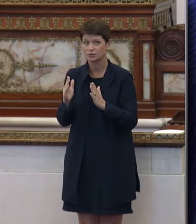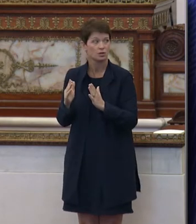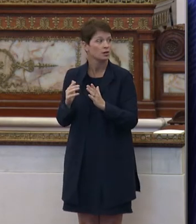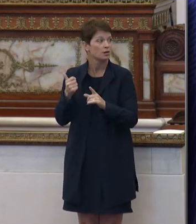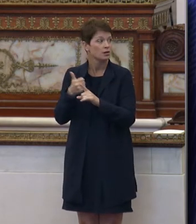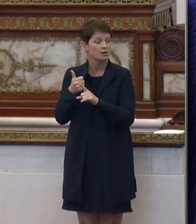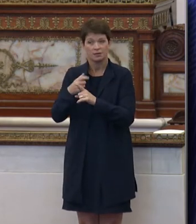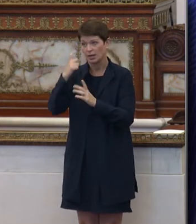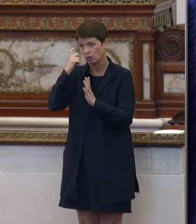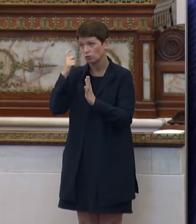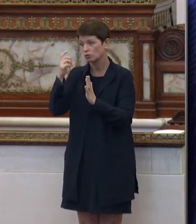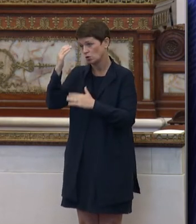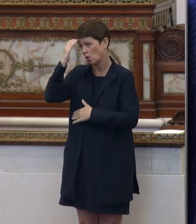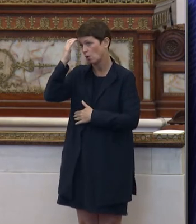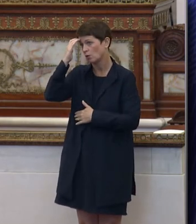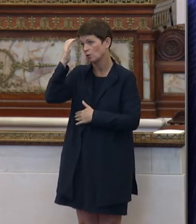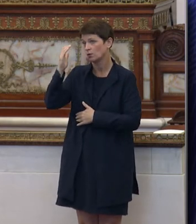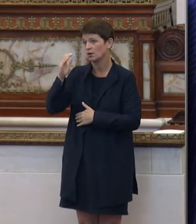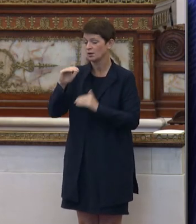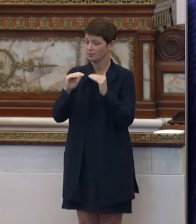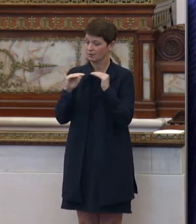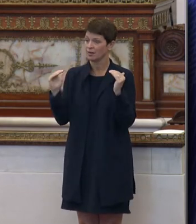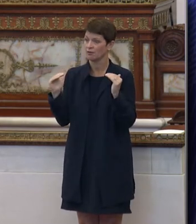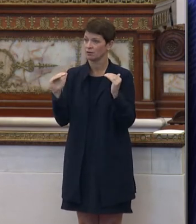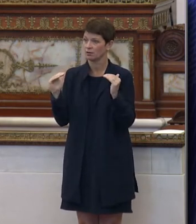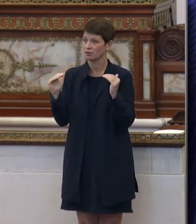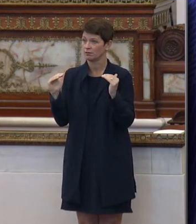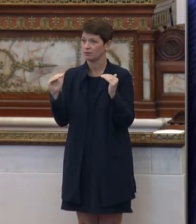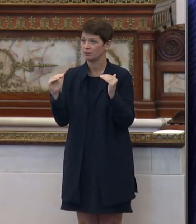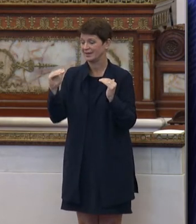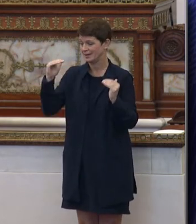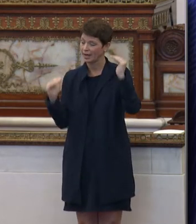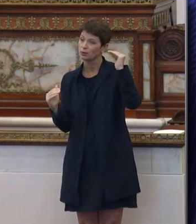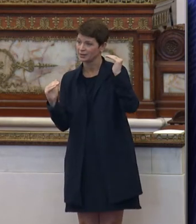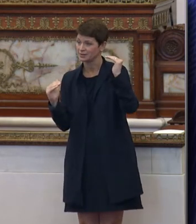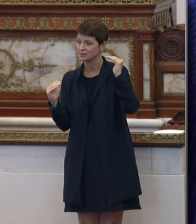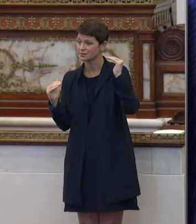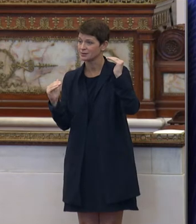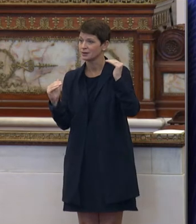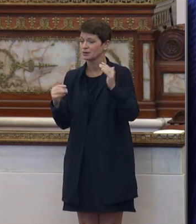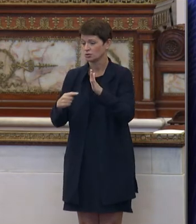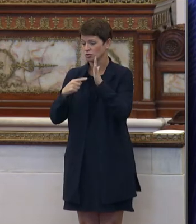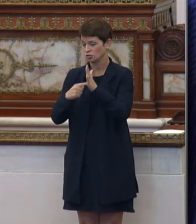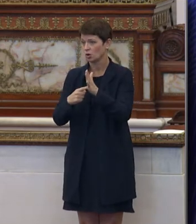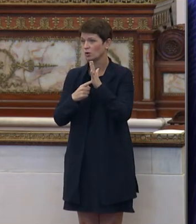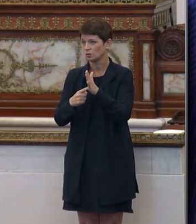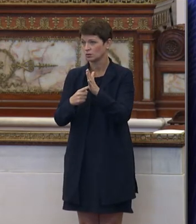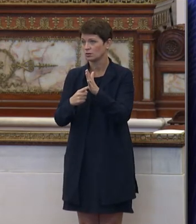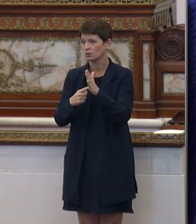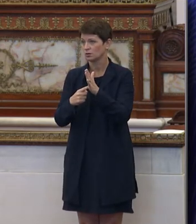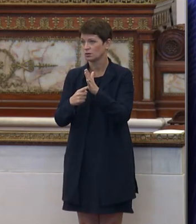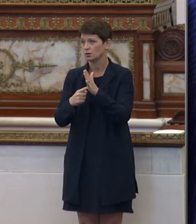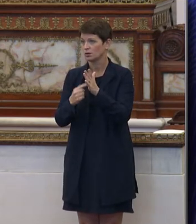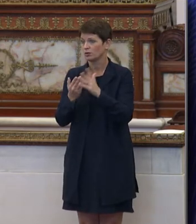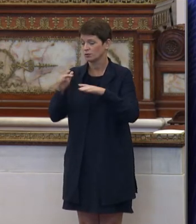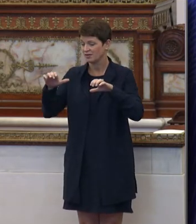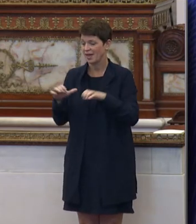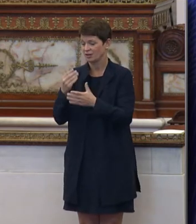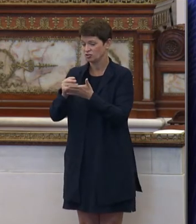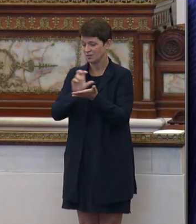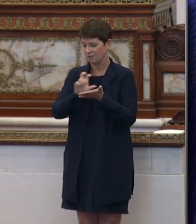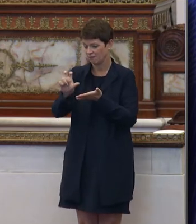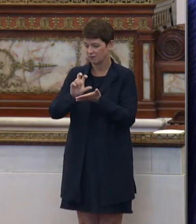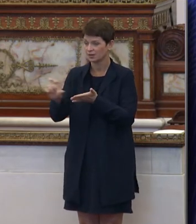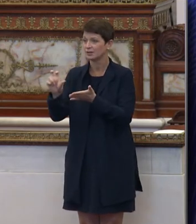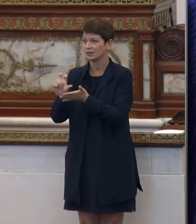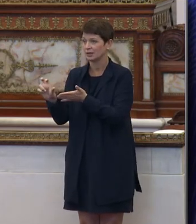that the level of inequities that have been displayed here by this, the actions and the funding that